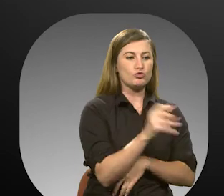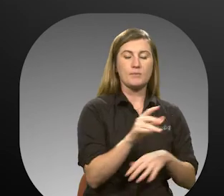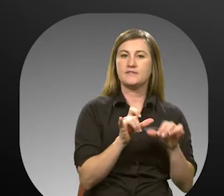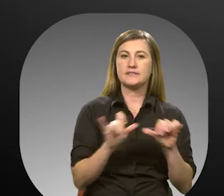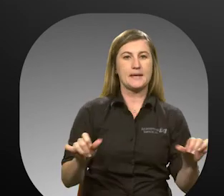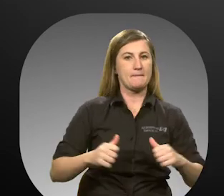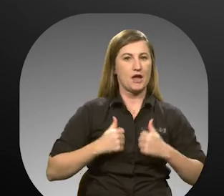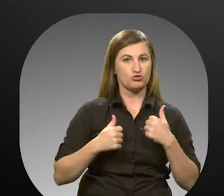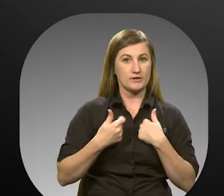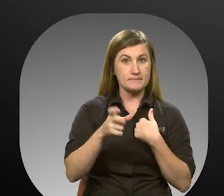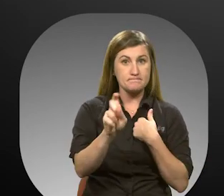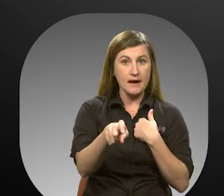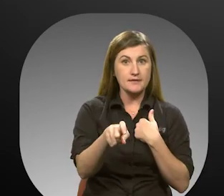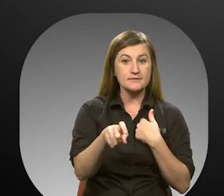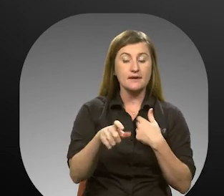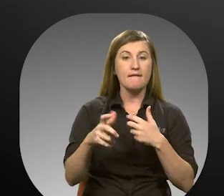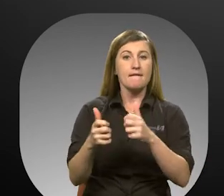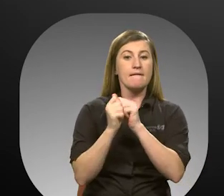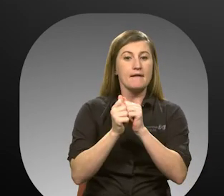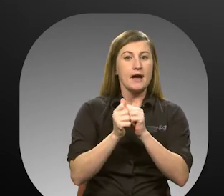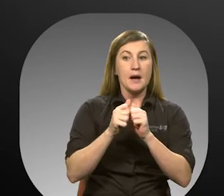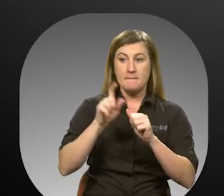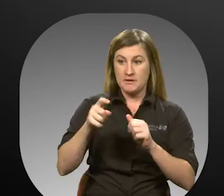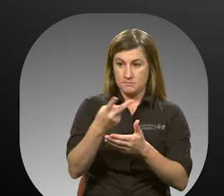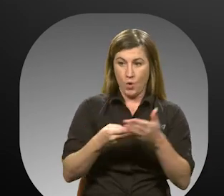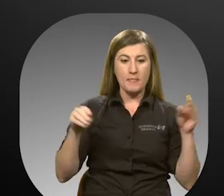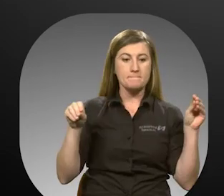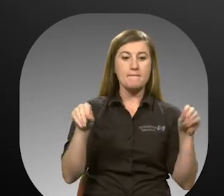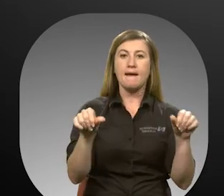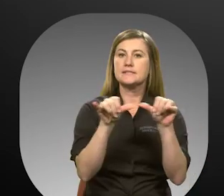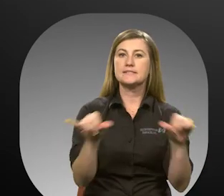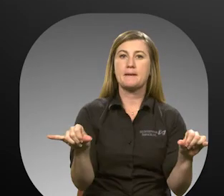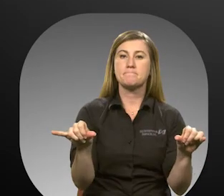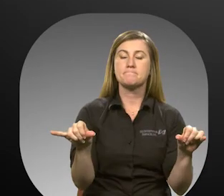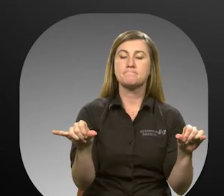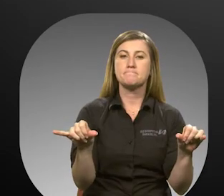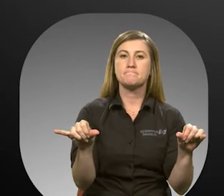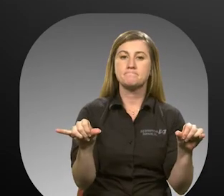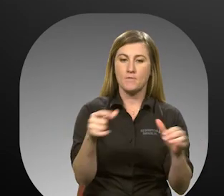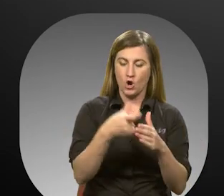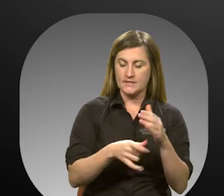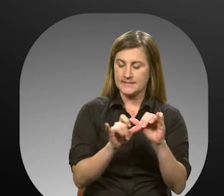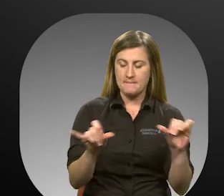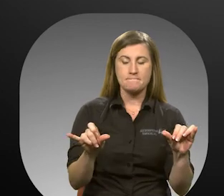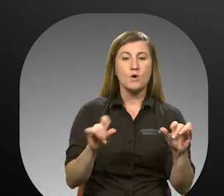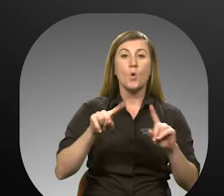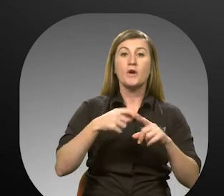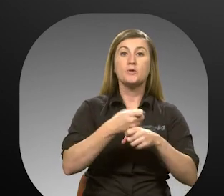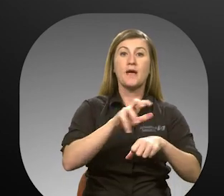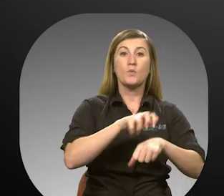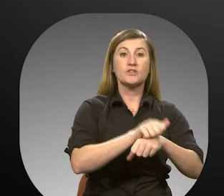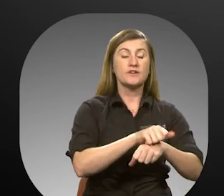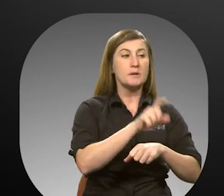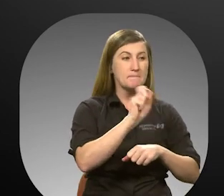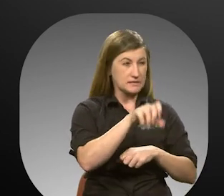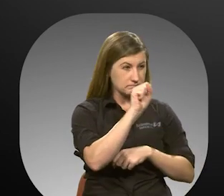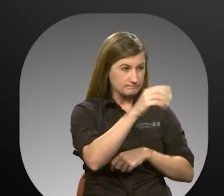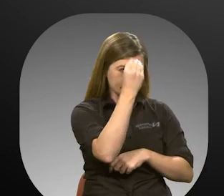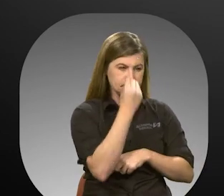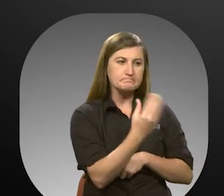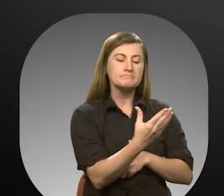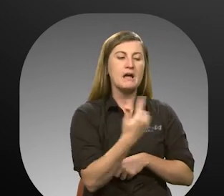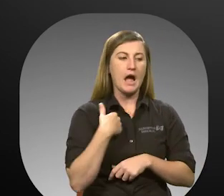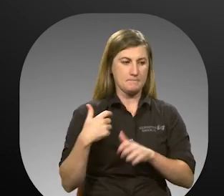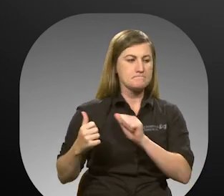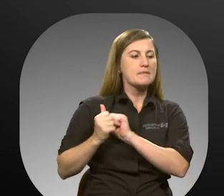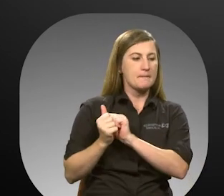at the same address. Accompanying companions pay the same fare as the eligible rider. When making a reservation, you must indicate that a